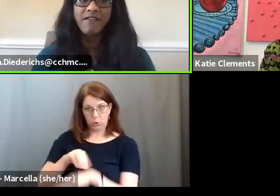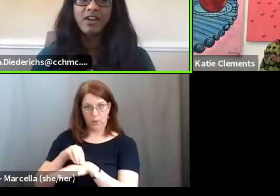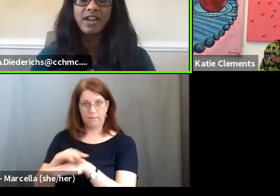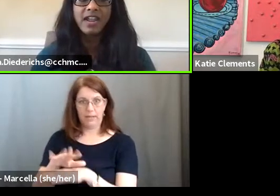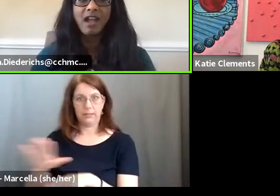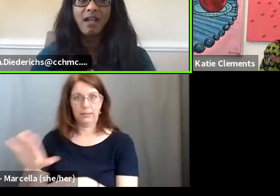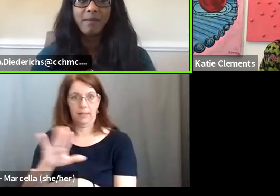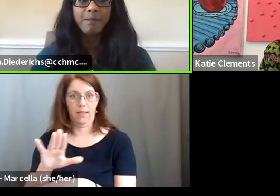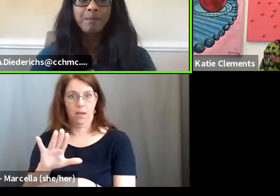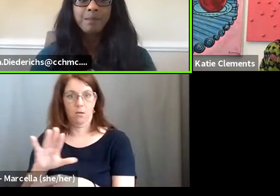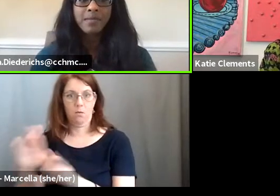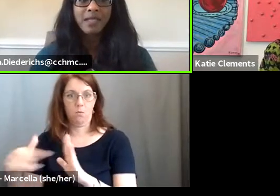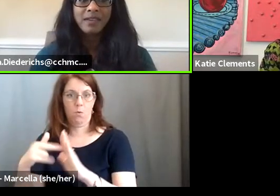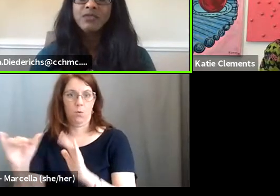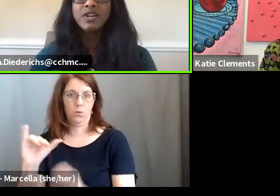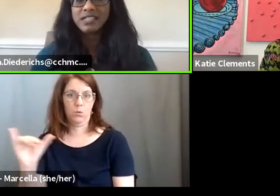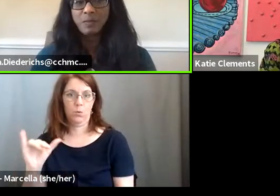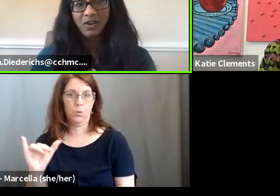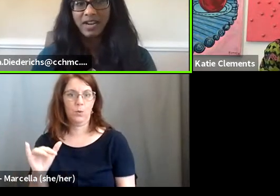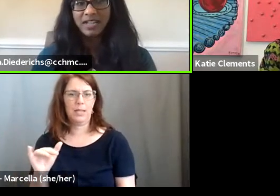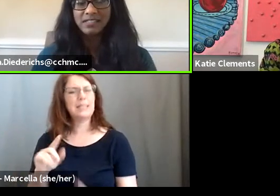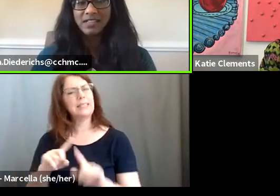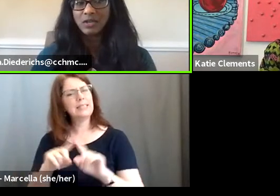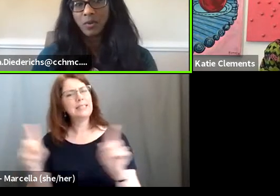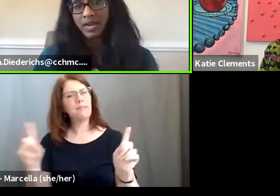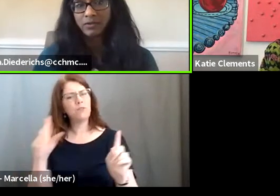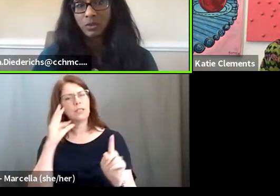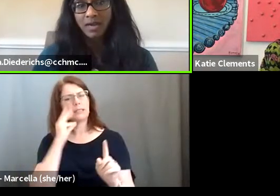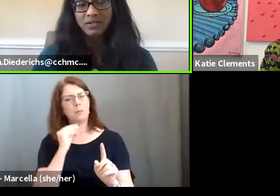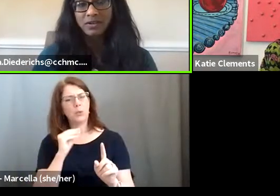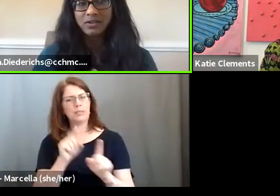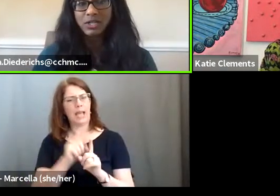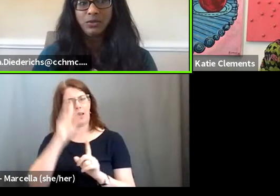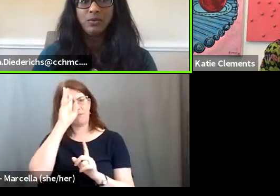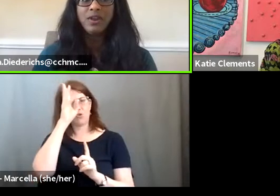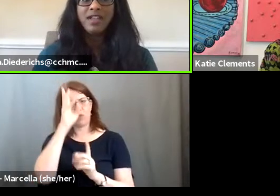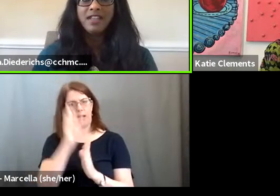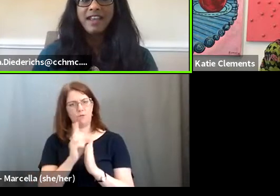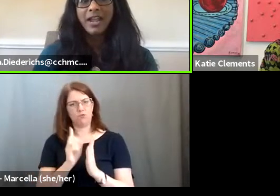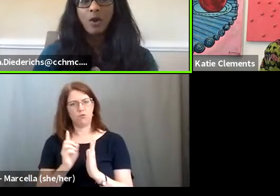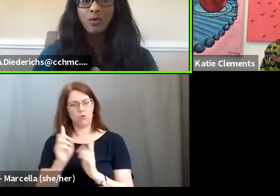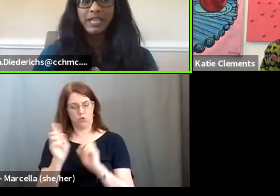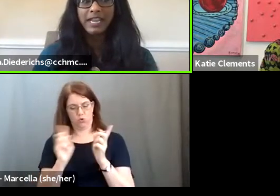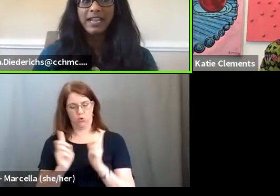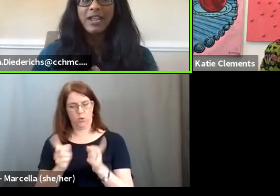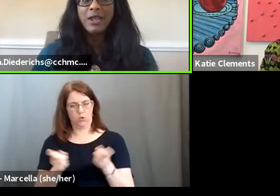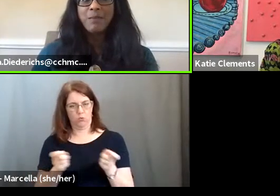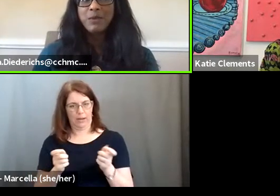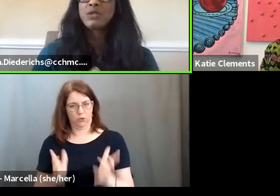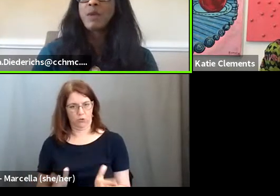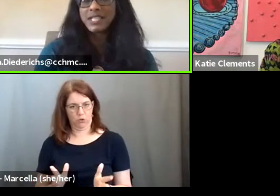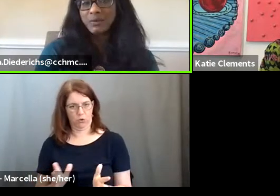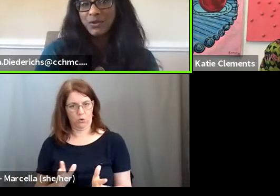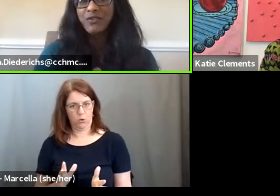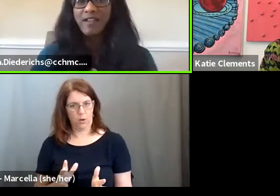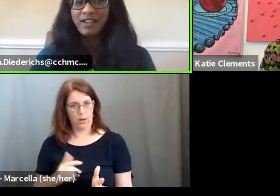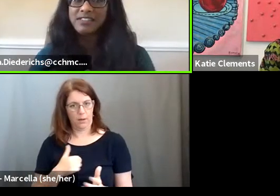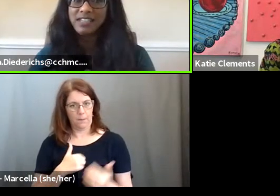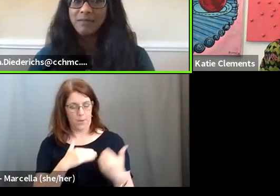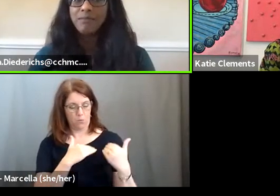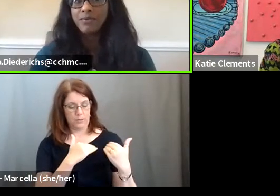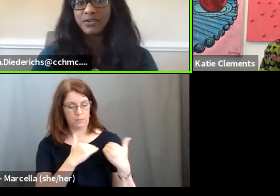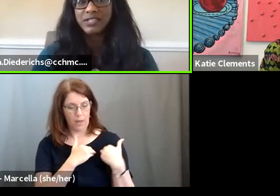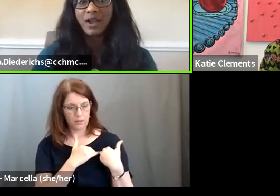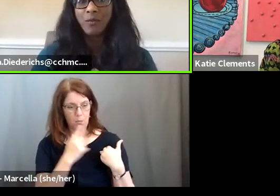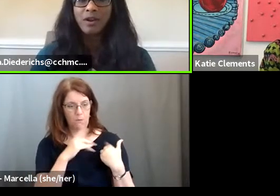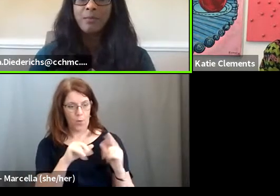is a very, um, different experience as a creative director to not only be responsible for having